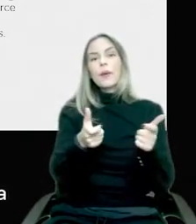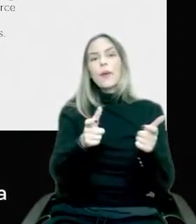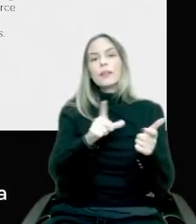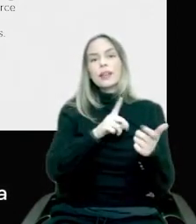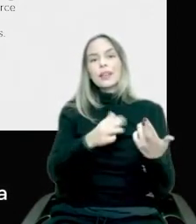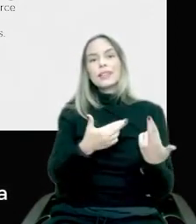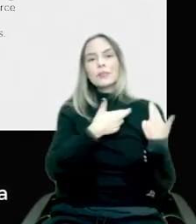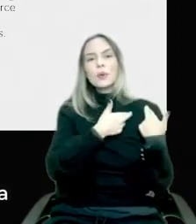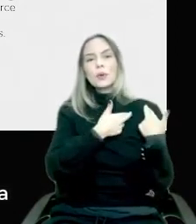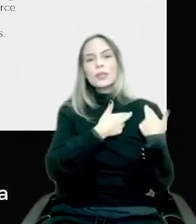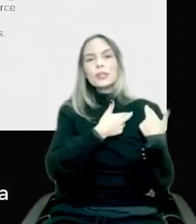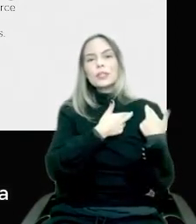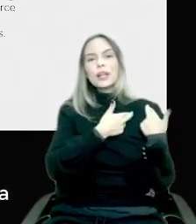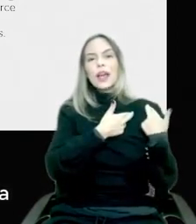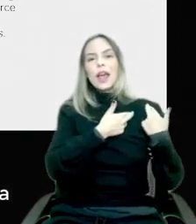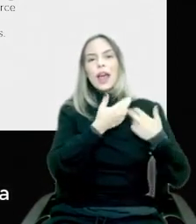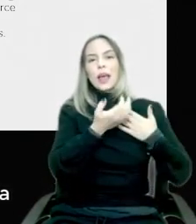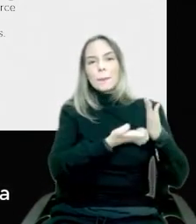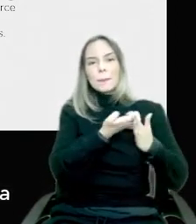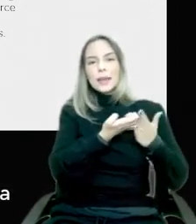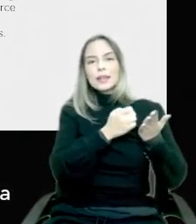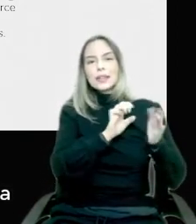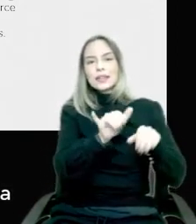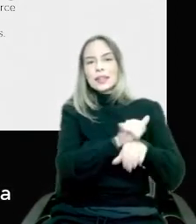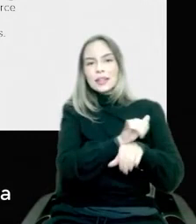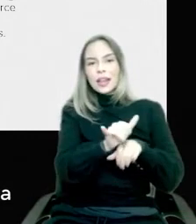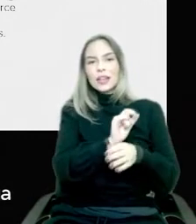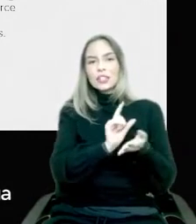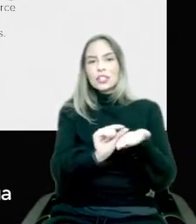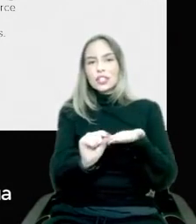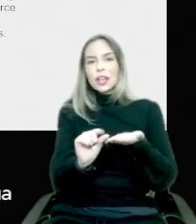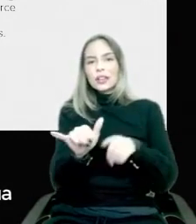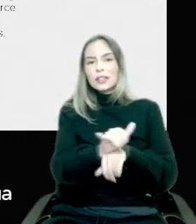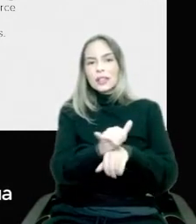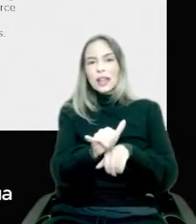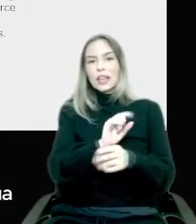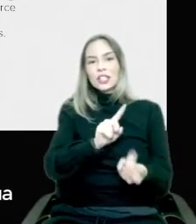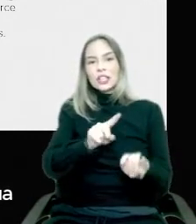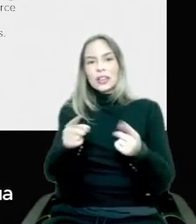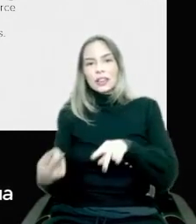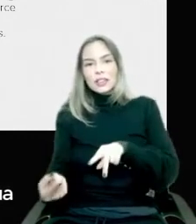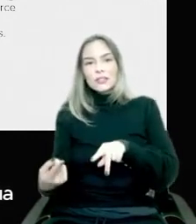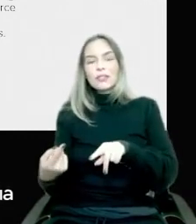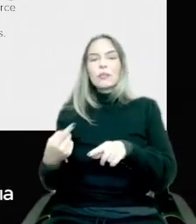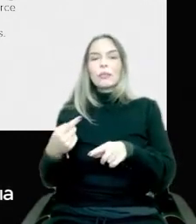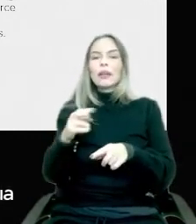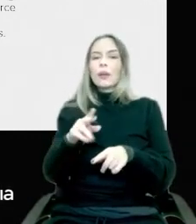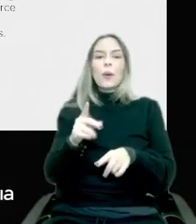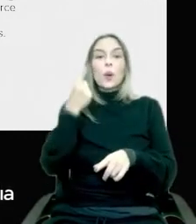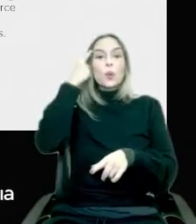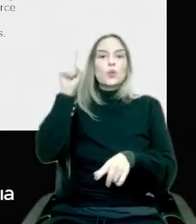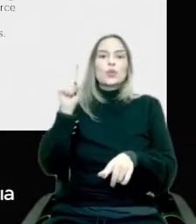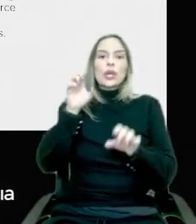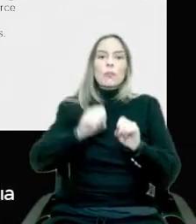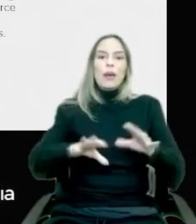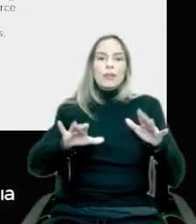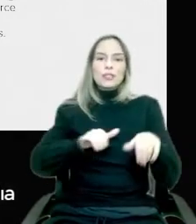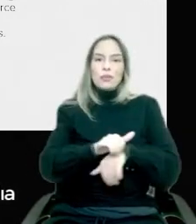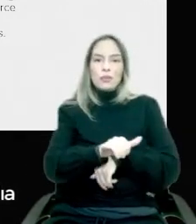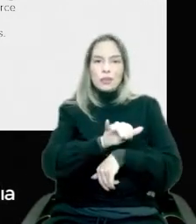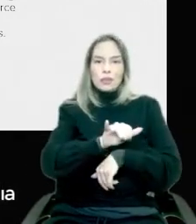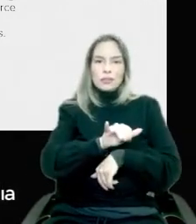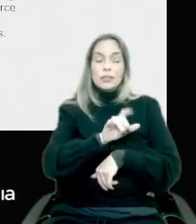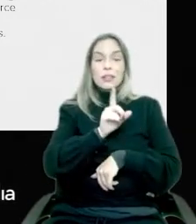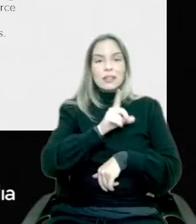strategy, digital strategy, transformation, that doesn't happen overnight. And you have industries that are so